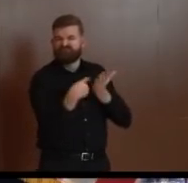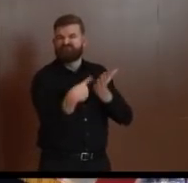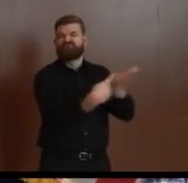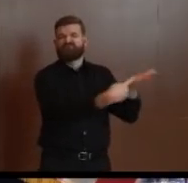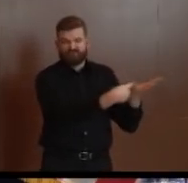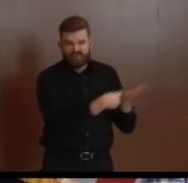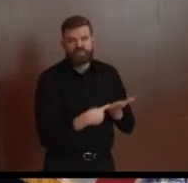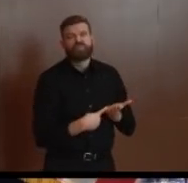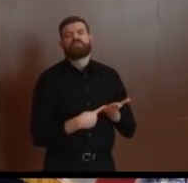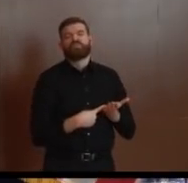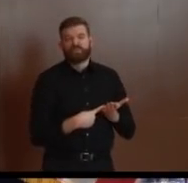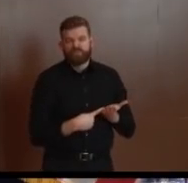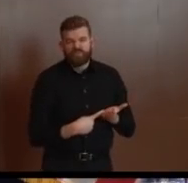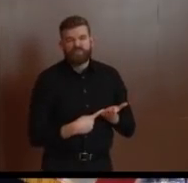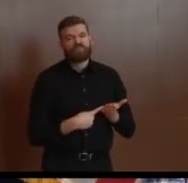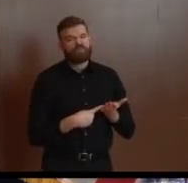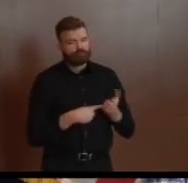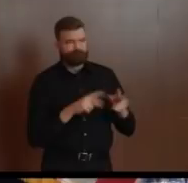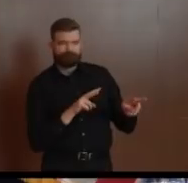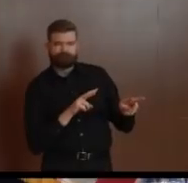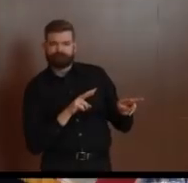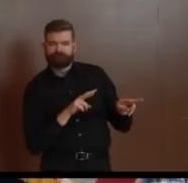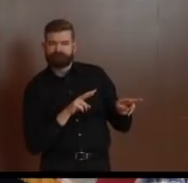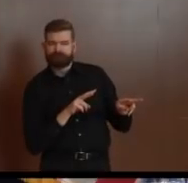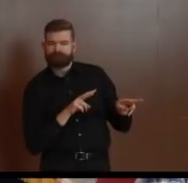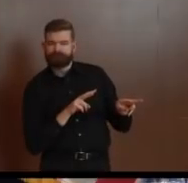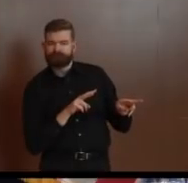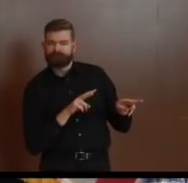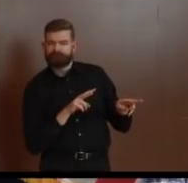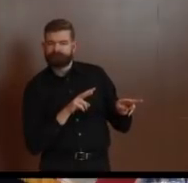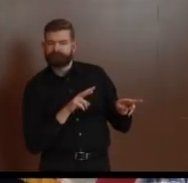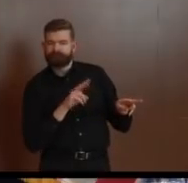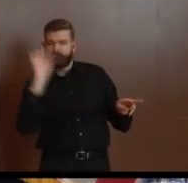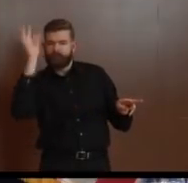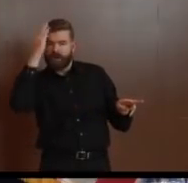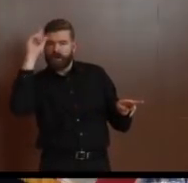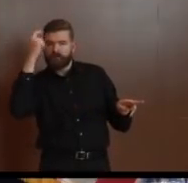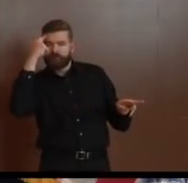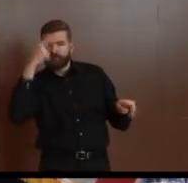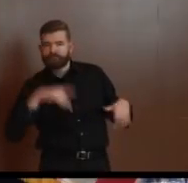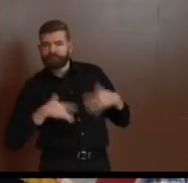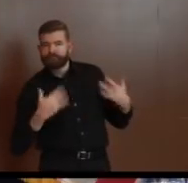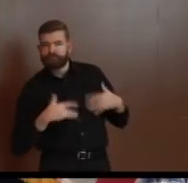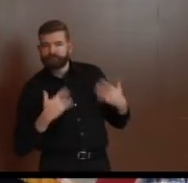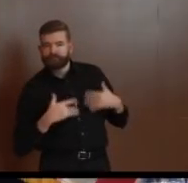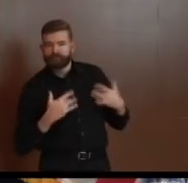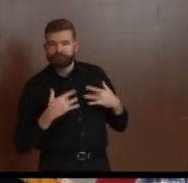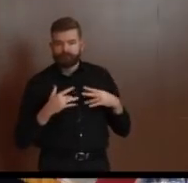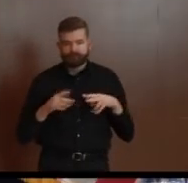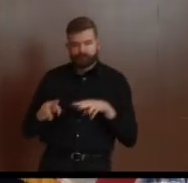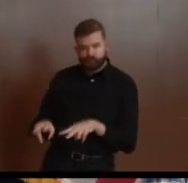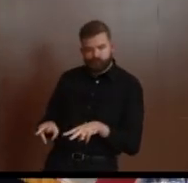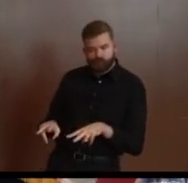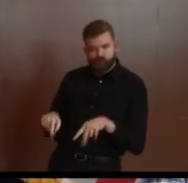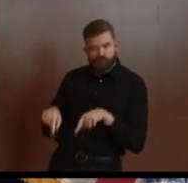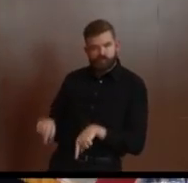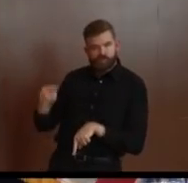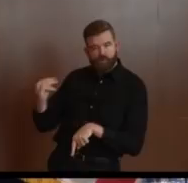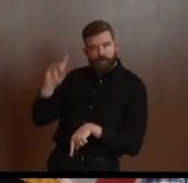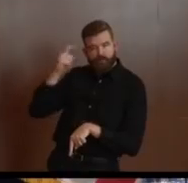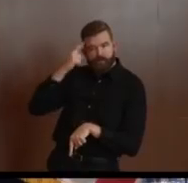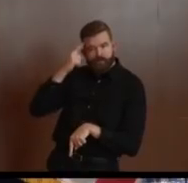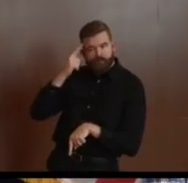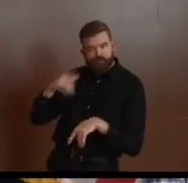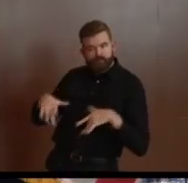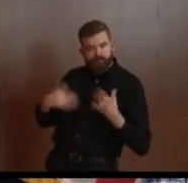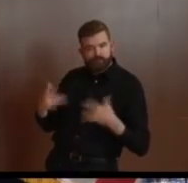We continue to watch that very, very closely, and among other things, to beat the drum again, we are desperate for